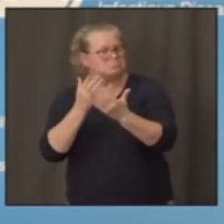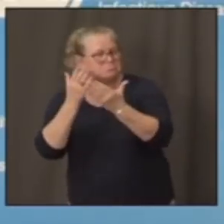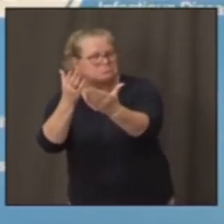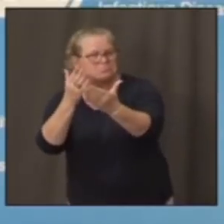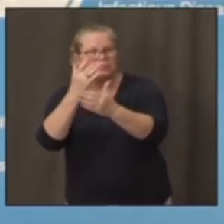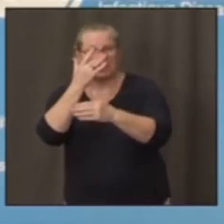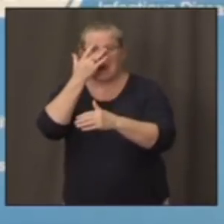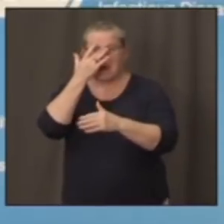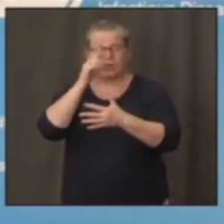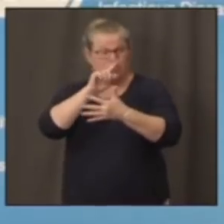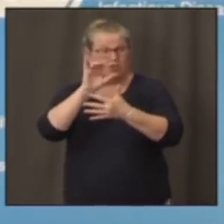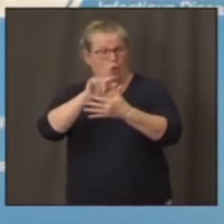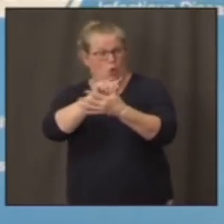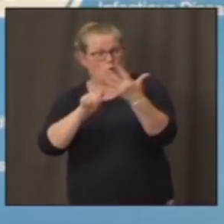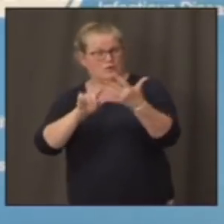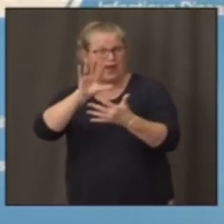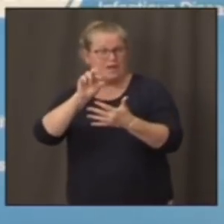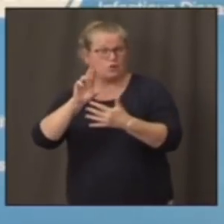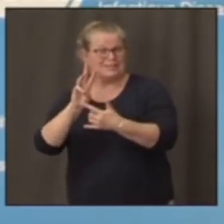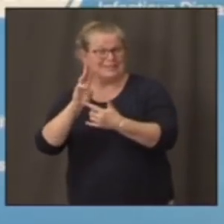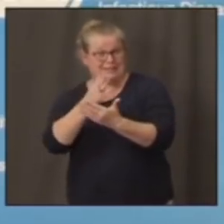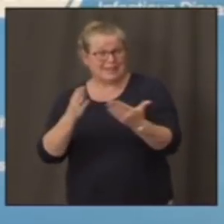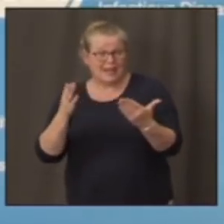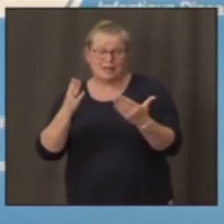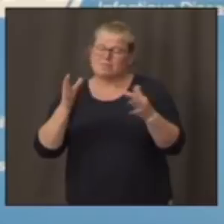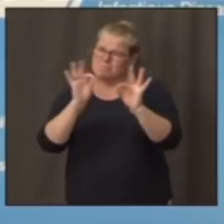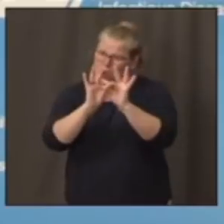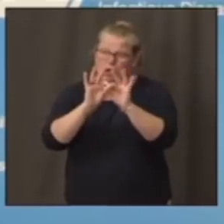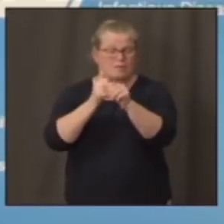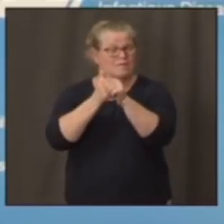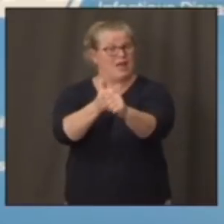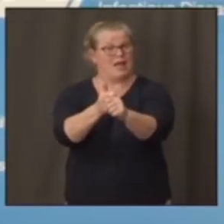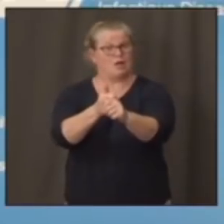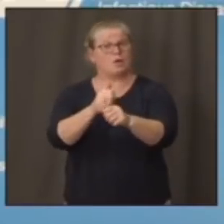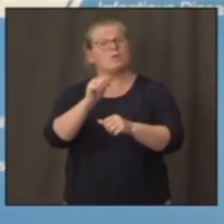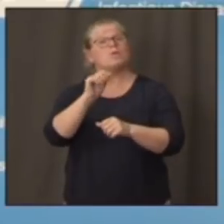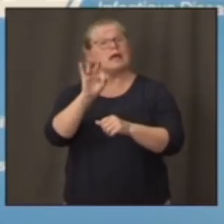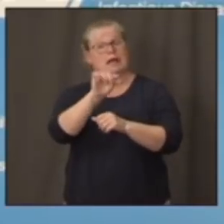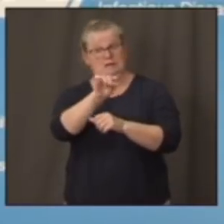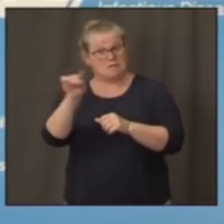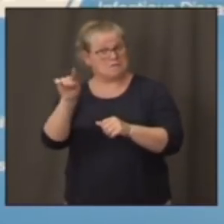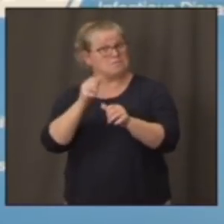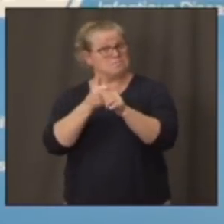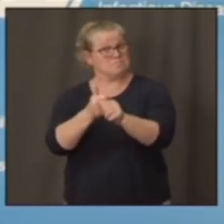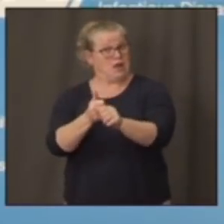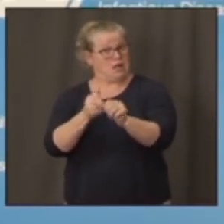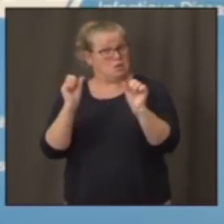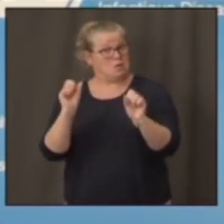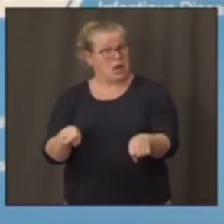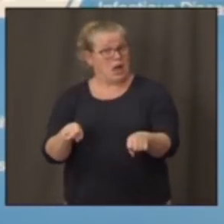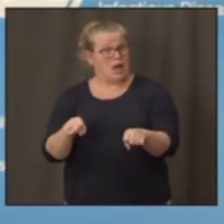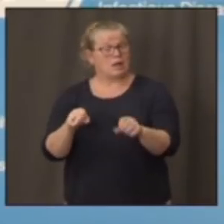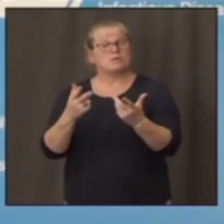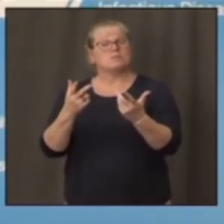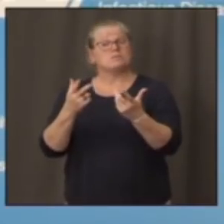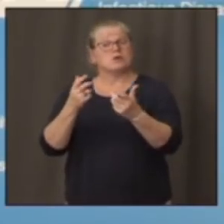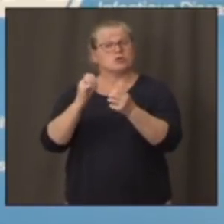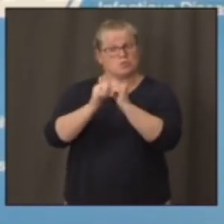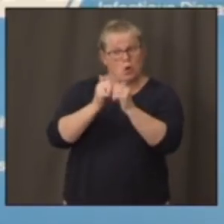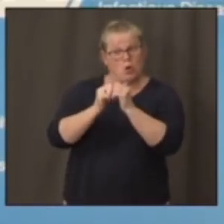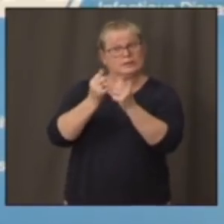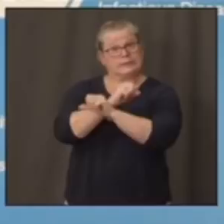the five or six things that you should adhere to. If you can do that in the context of safely doing sports,